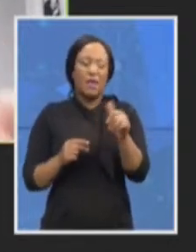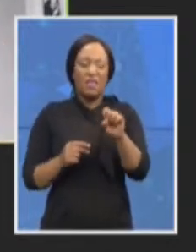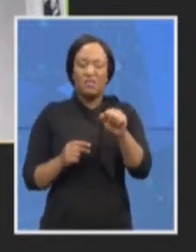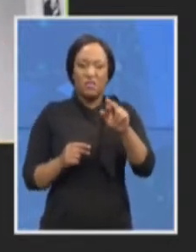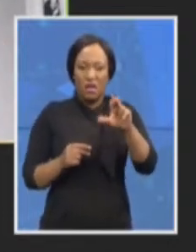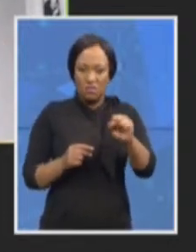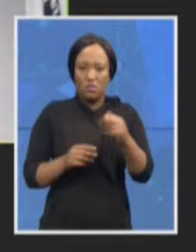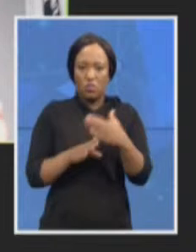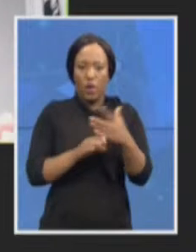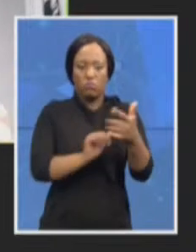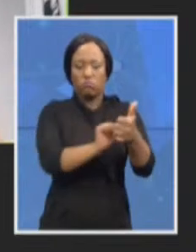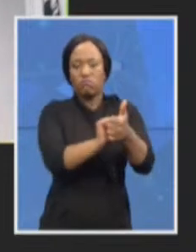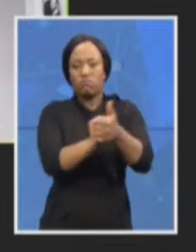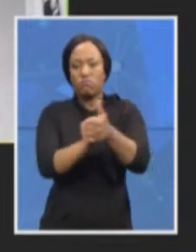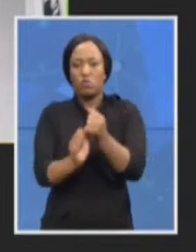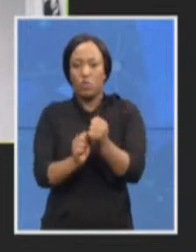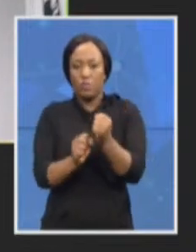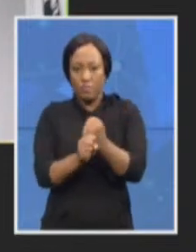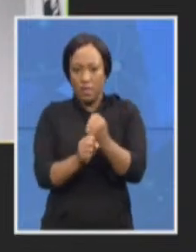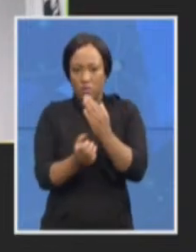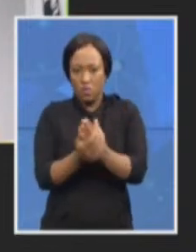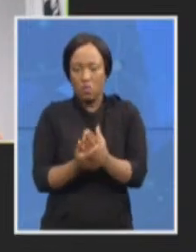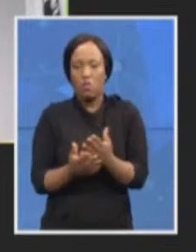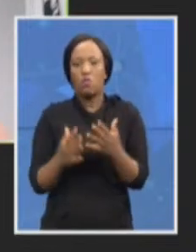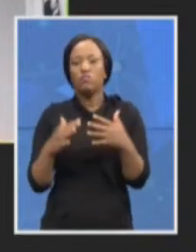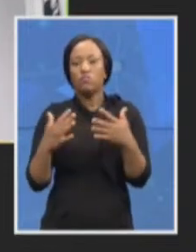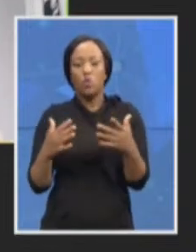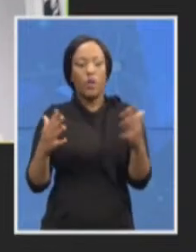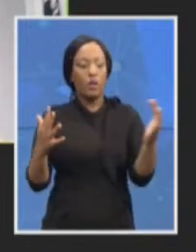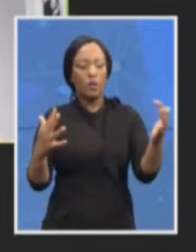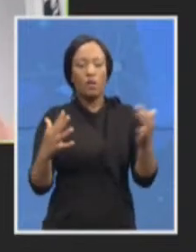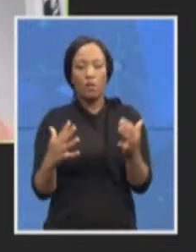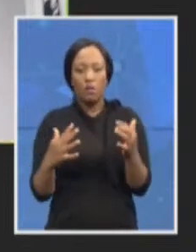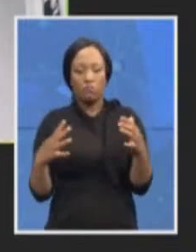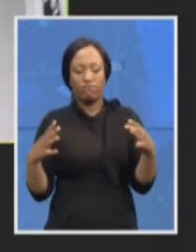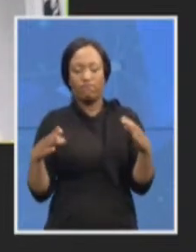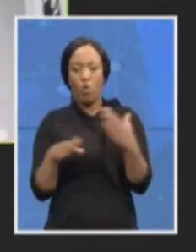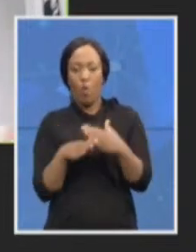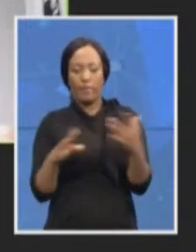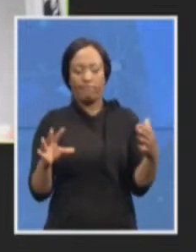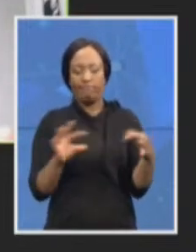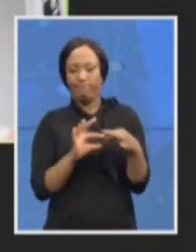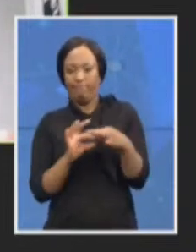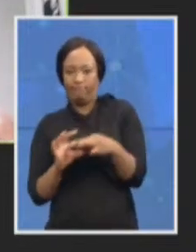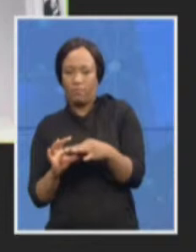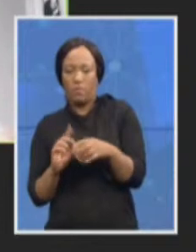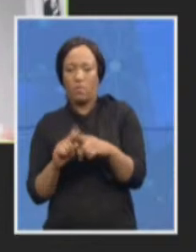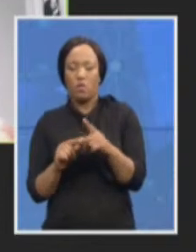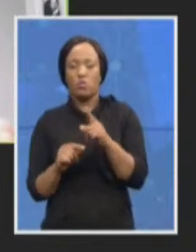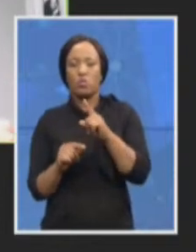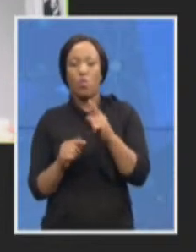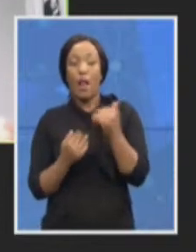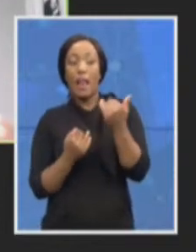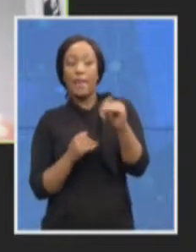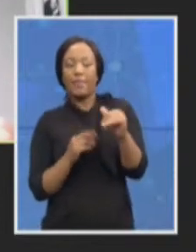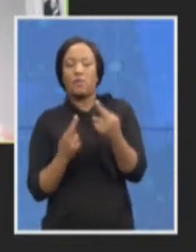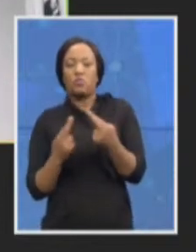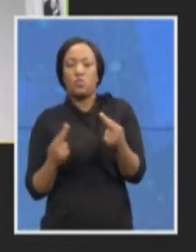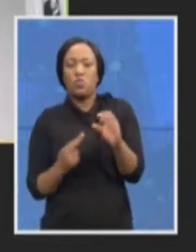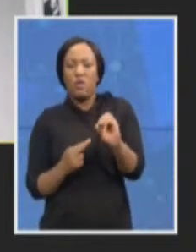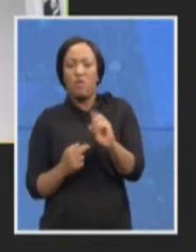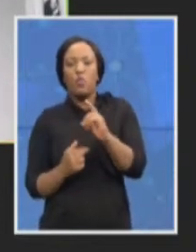come together and try to utilize the limited resources available in a more impactful way.